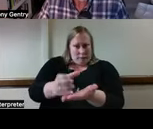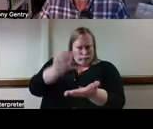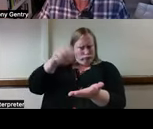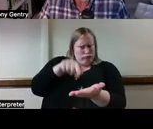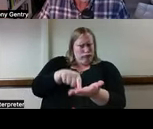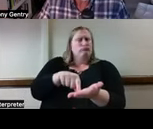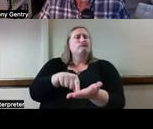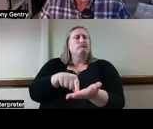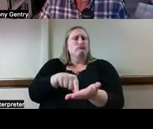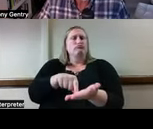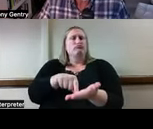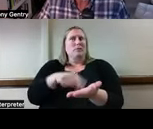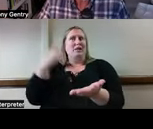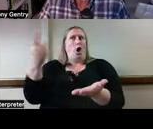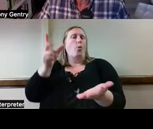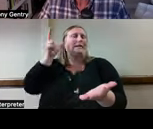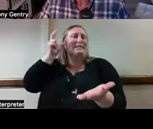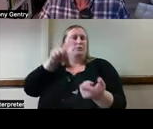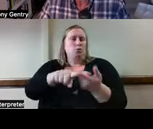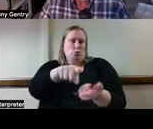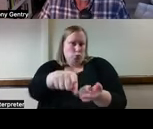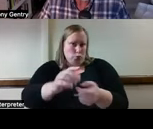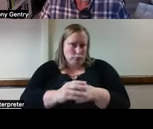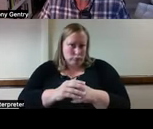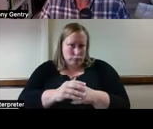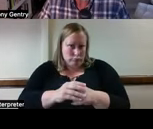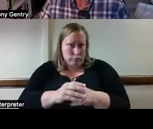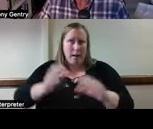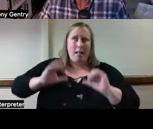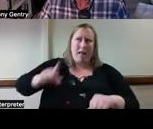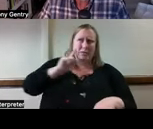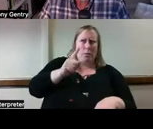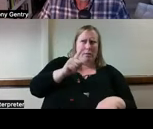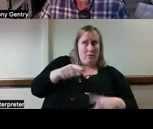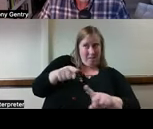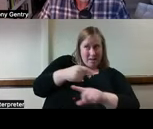questions around that idea of information security and privacy.